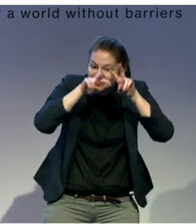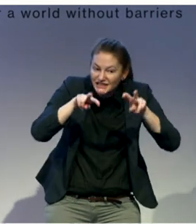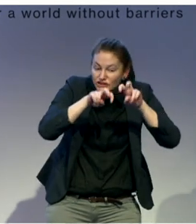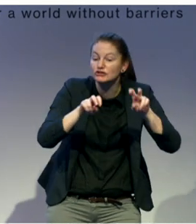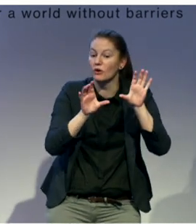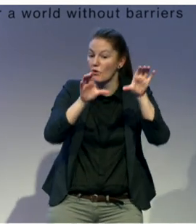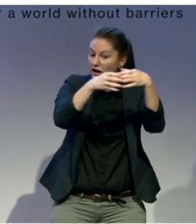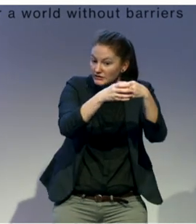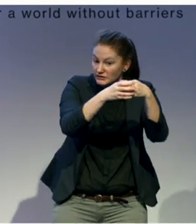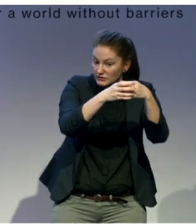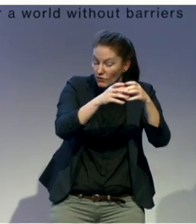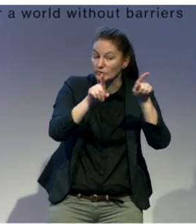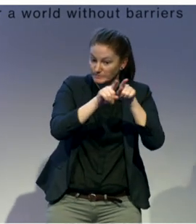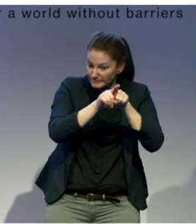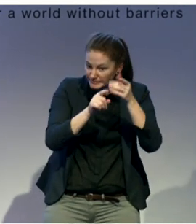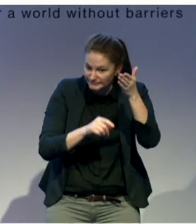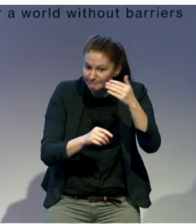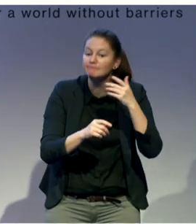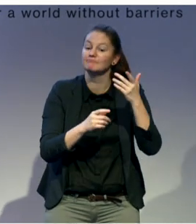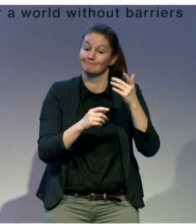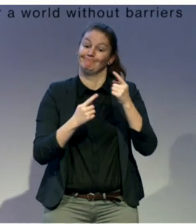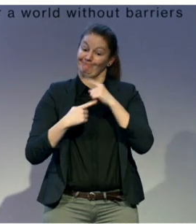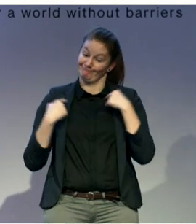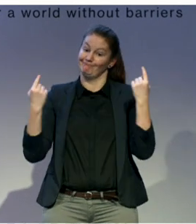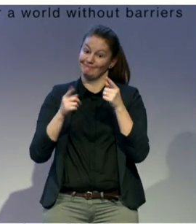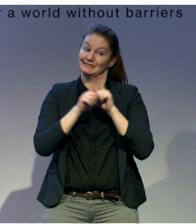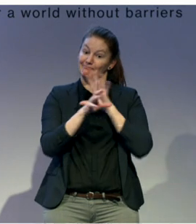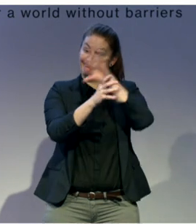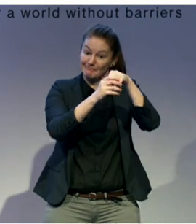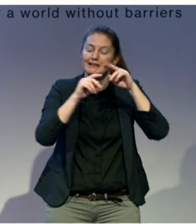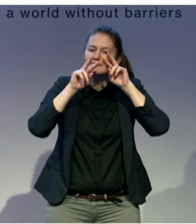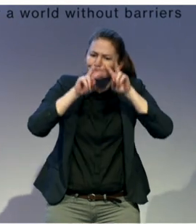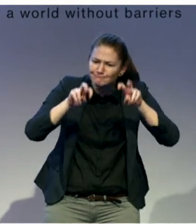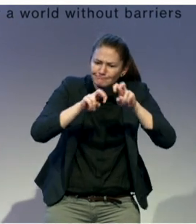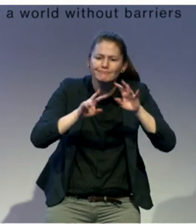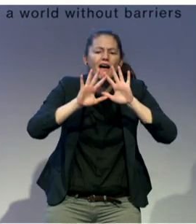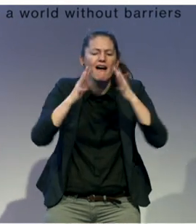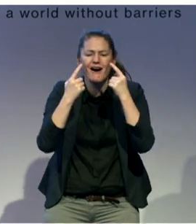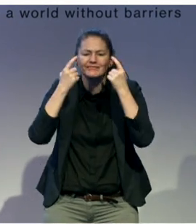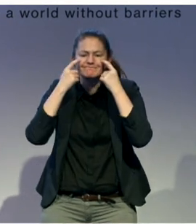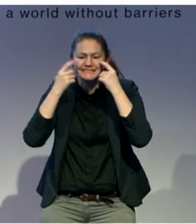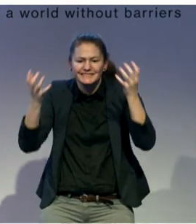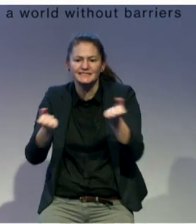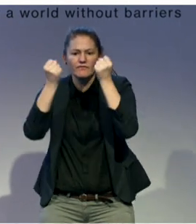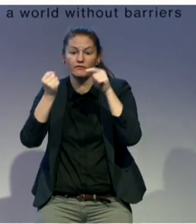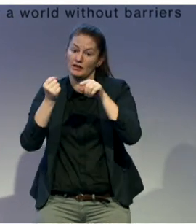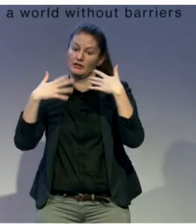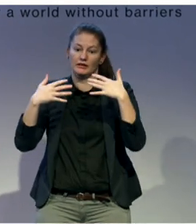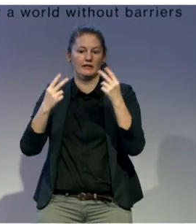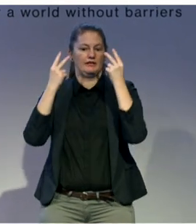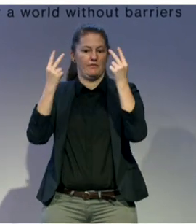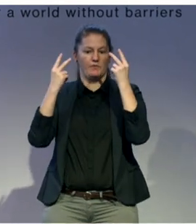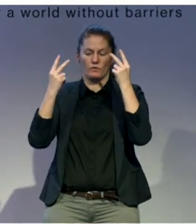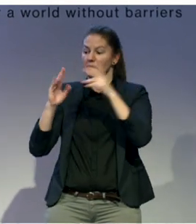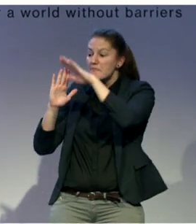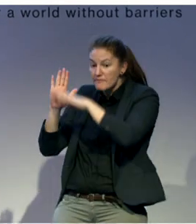this. Because for Sight Savers, it's very, very important for us to make sure that the programmatic decisions we take,